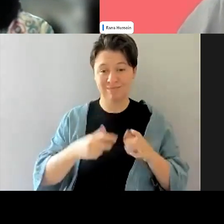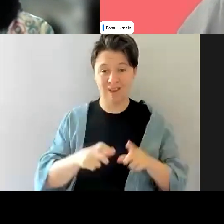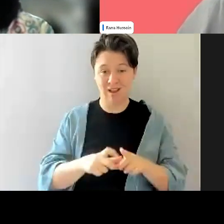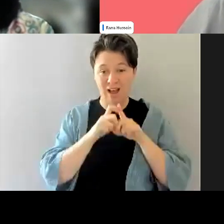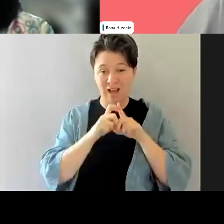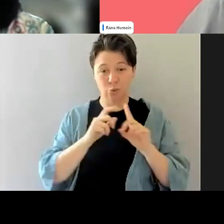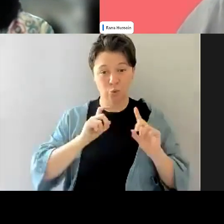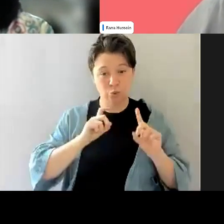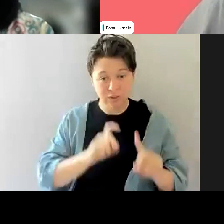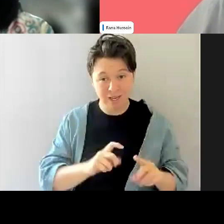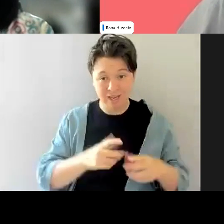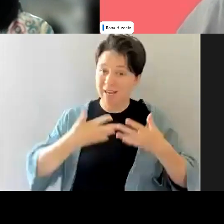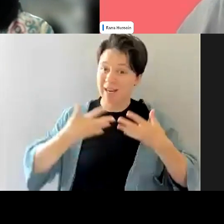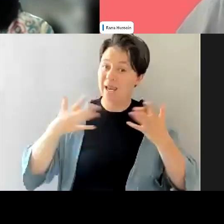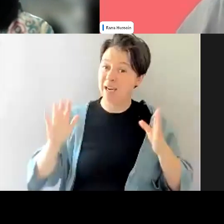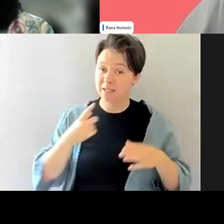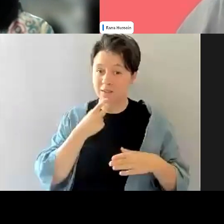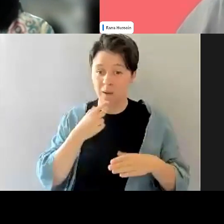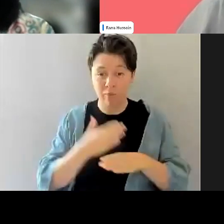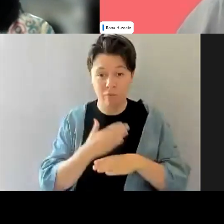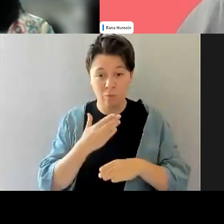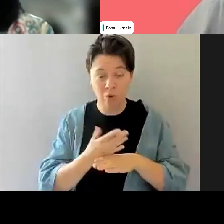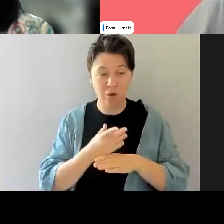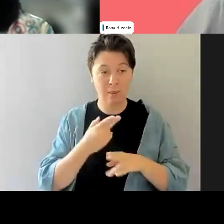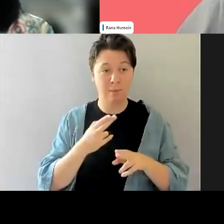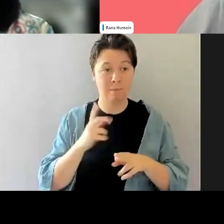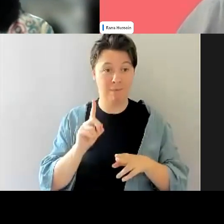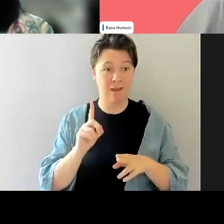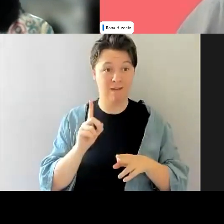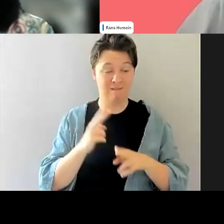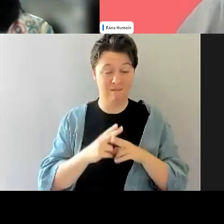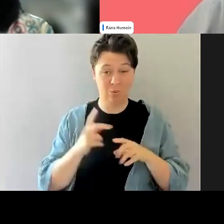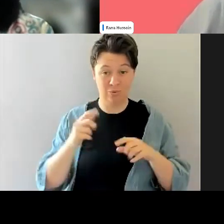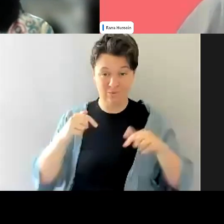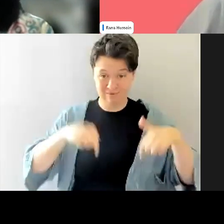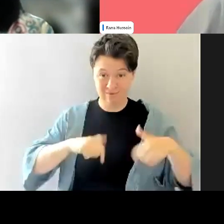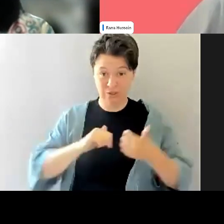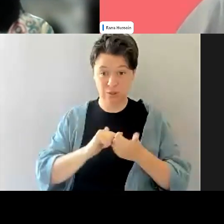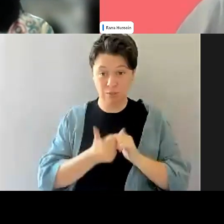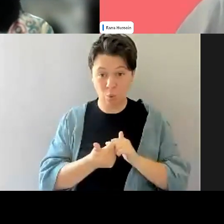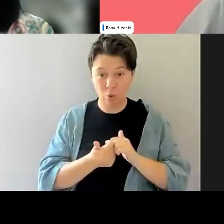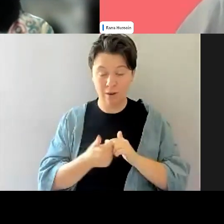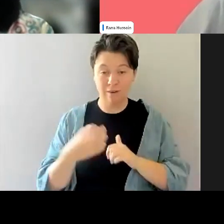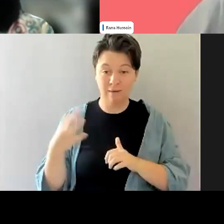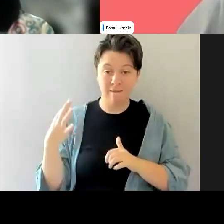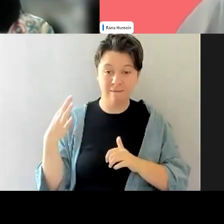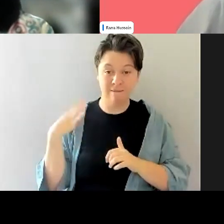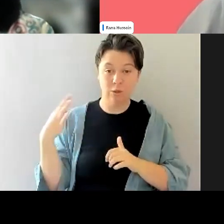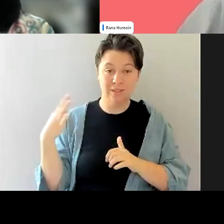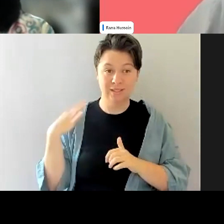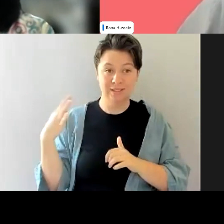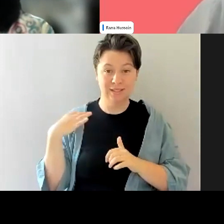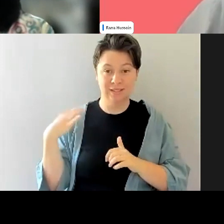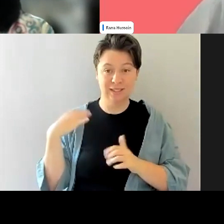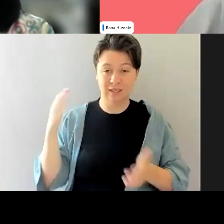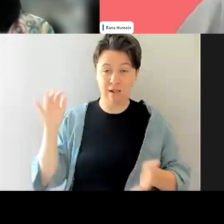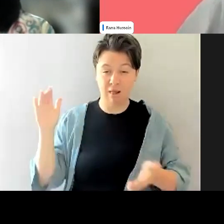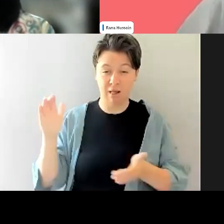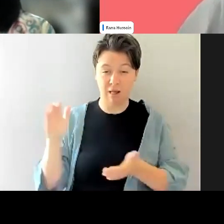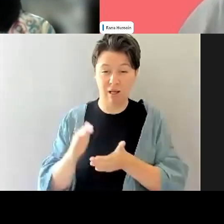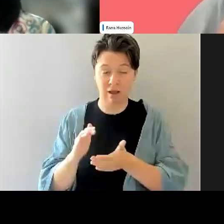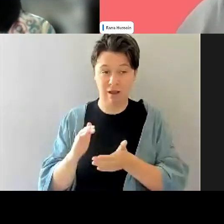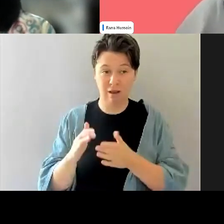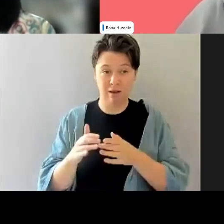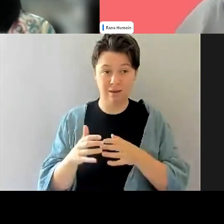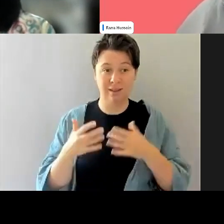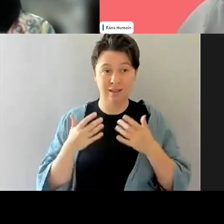in any type of industry, but I think at the moment in sport in particular, volunteerism is definitely declining. And, you know, I think there's